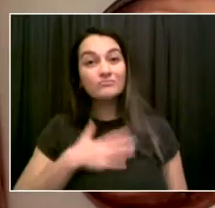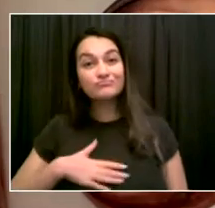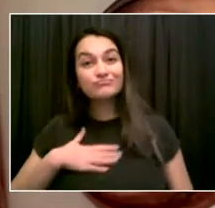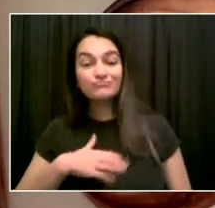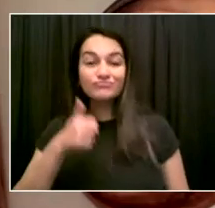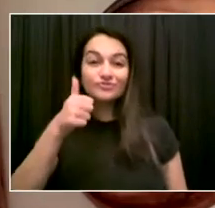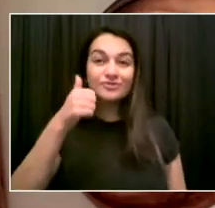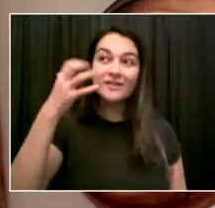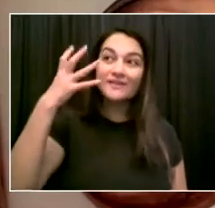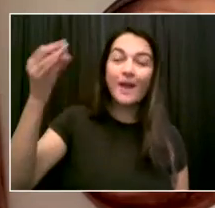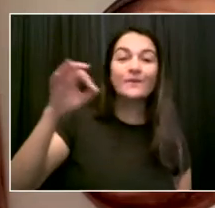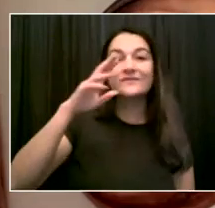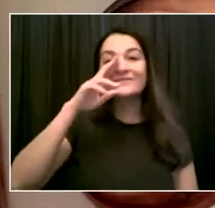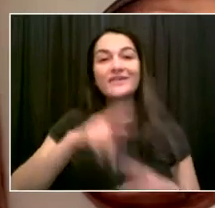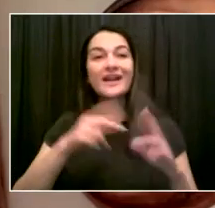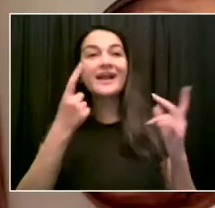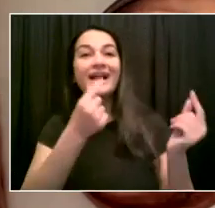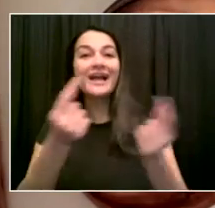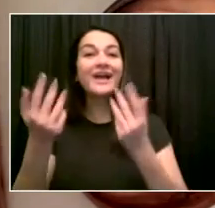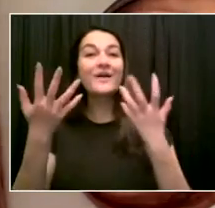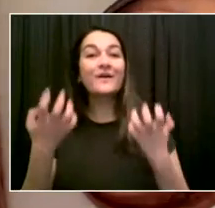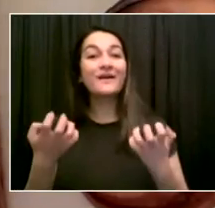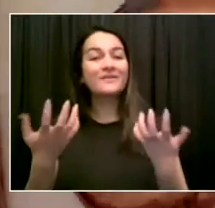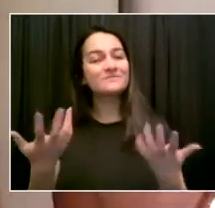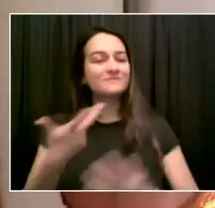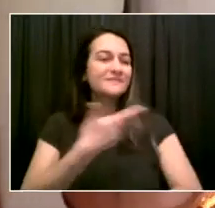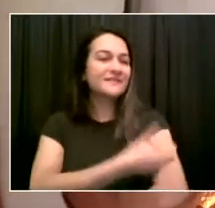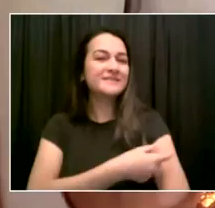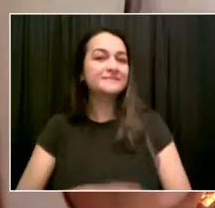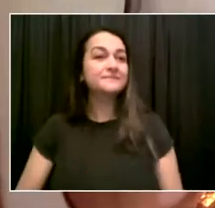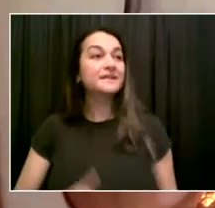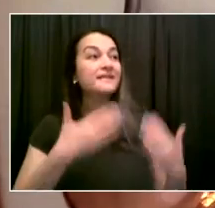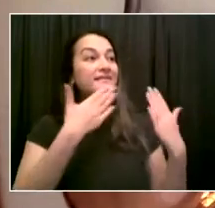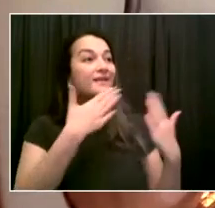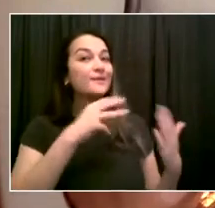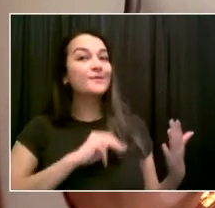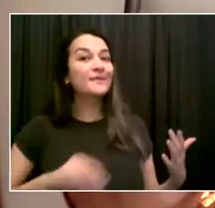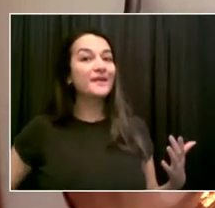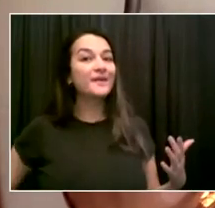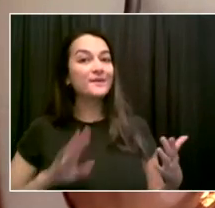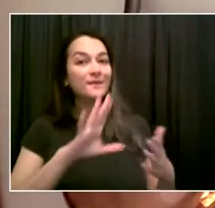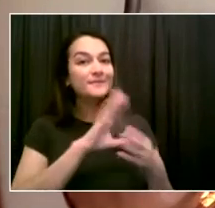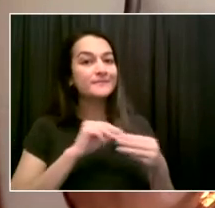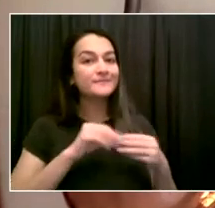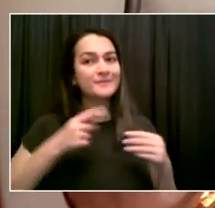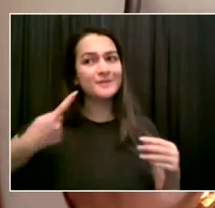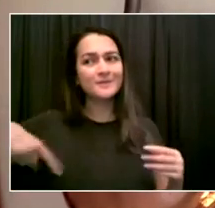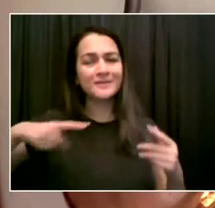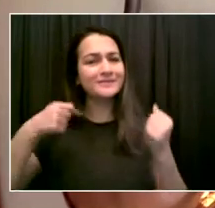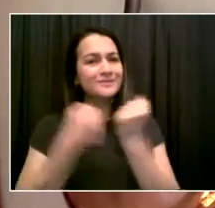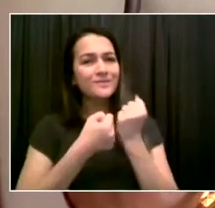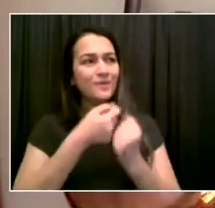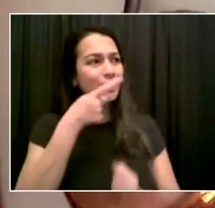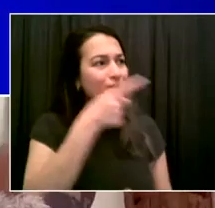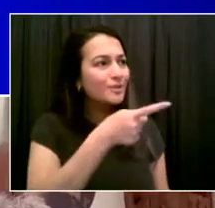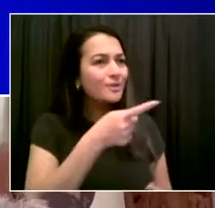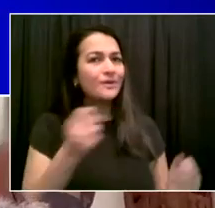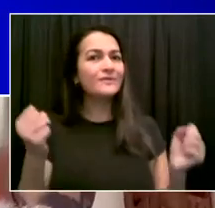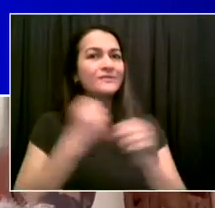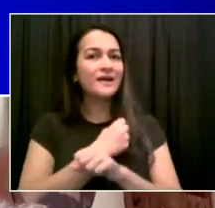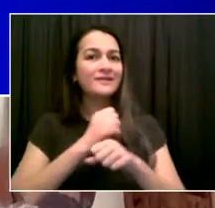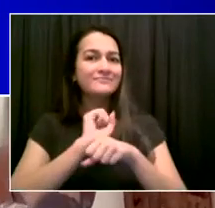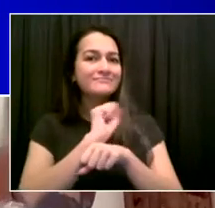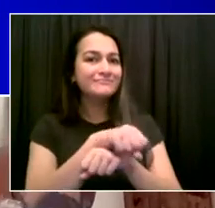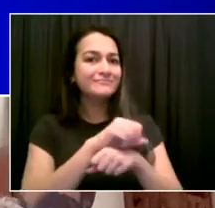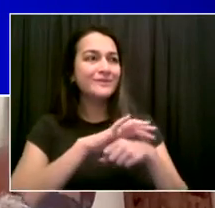I'm here for fighting the fight and having that party. So, thank you. I like